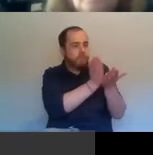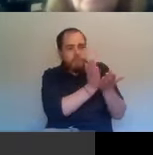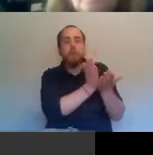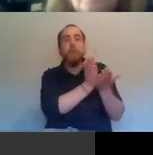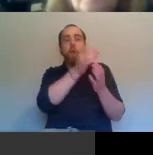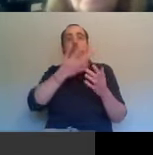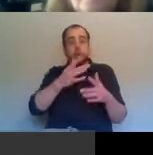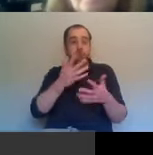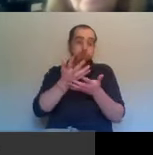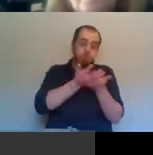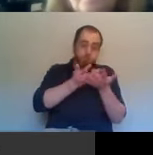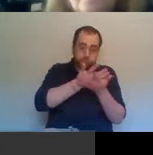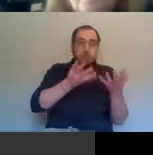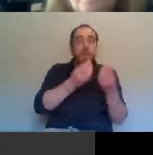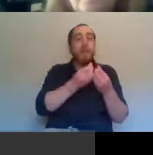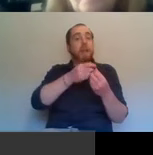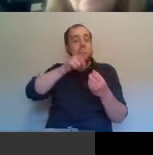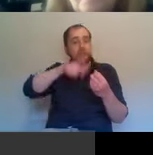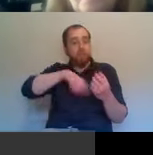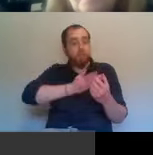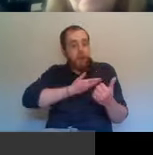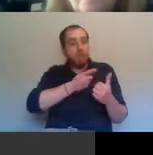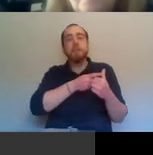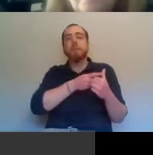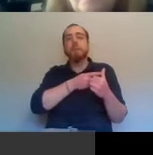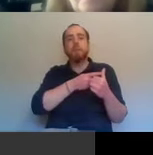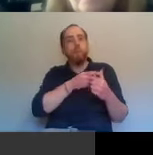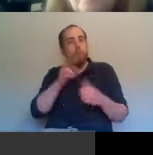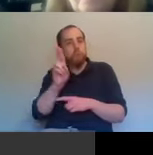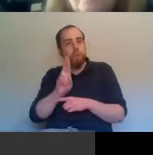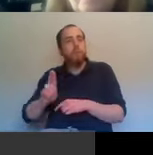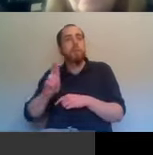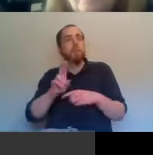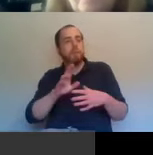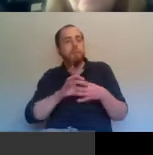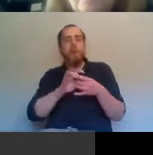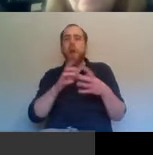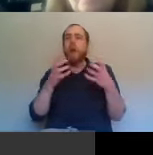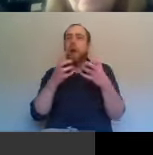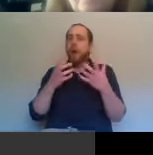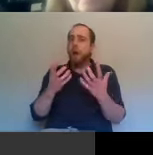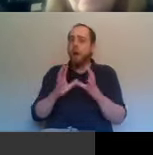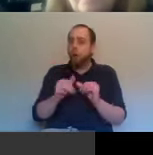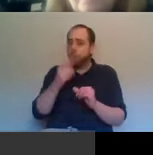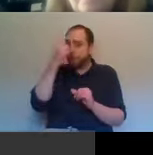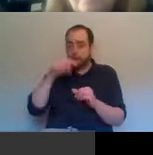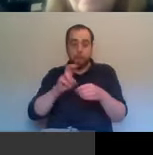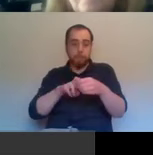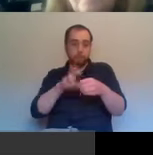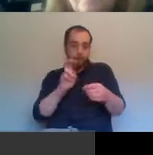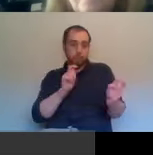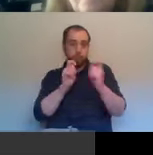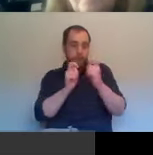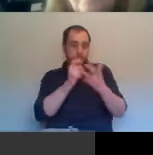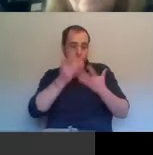the relationship with unionists and what, how do you think Brexit has changed the narrative? Oh,